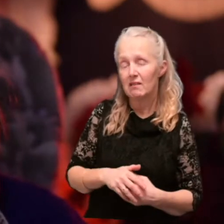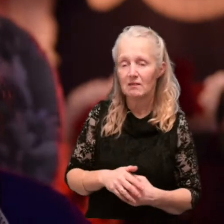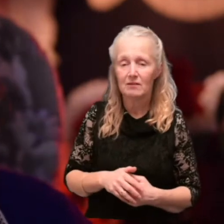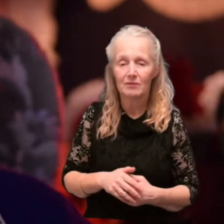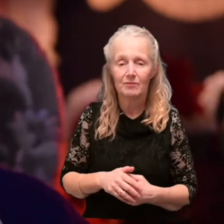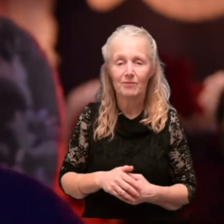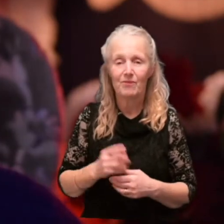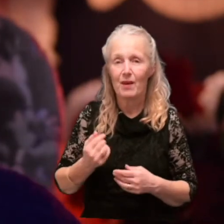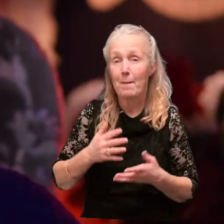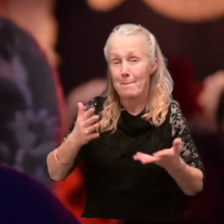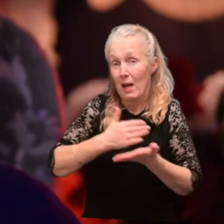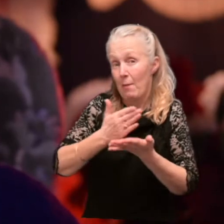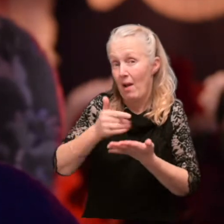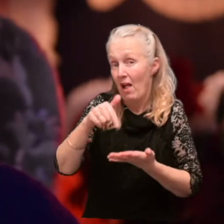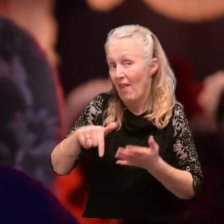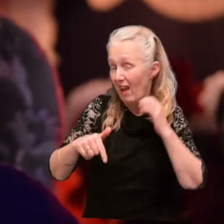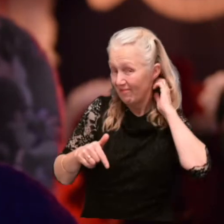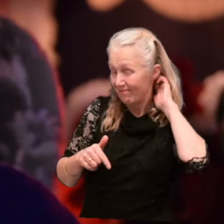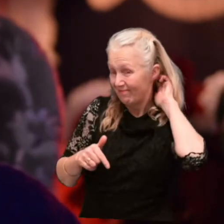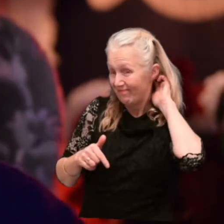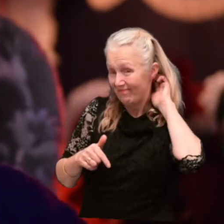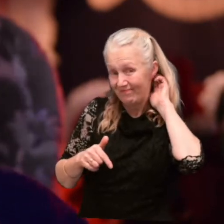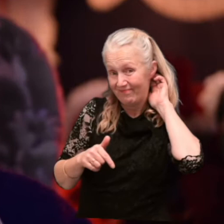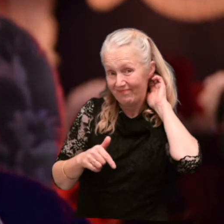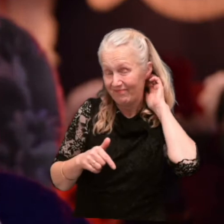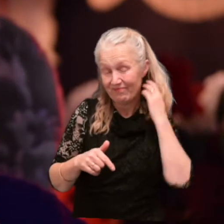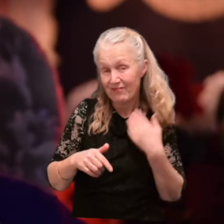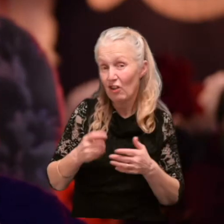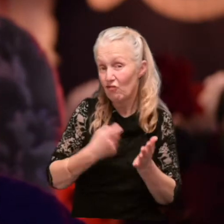A big part of that is that Ronnie never knew his dad.